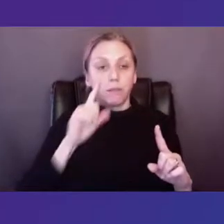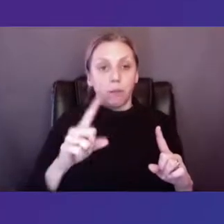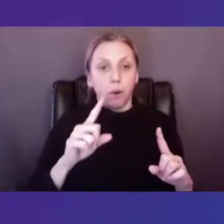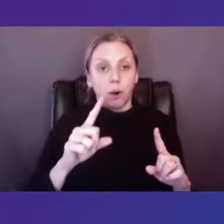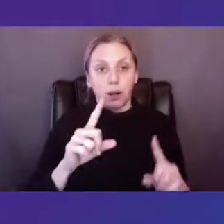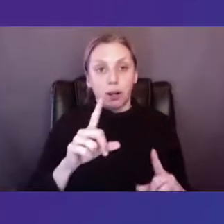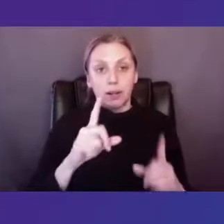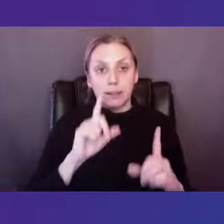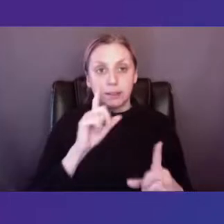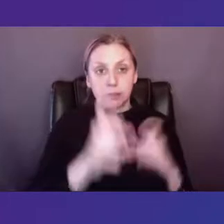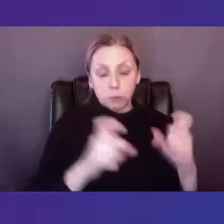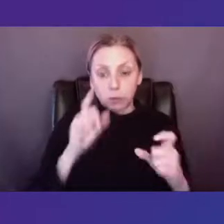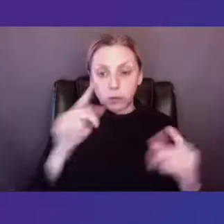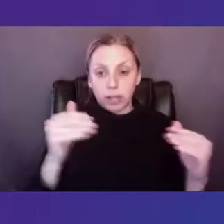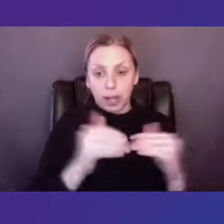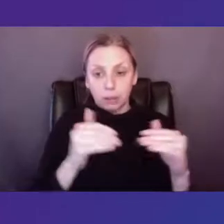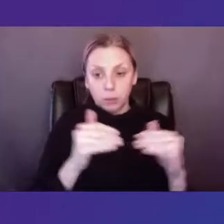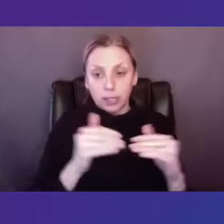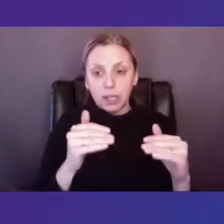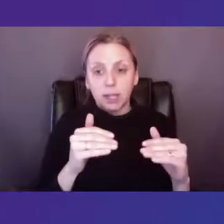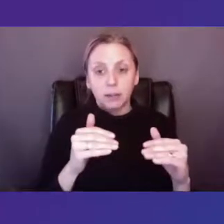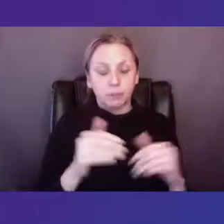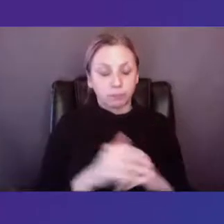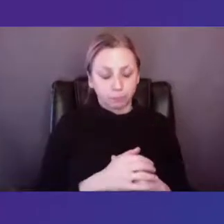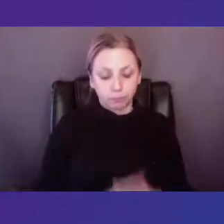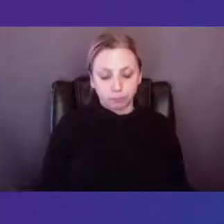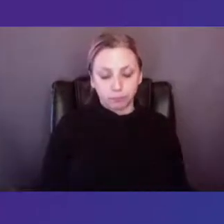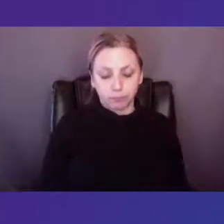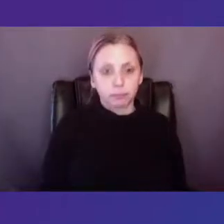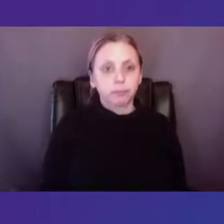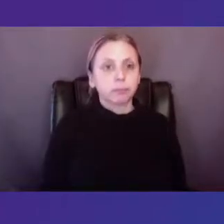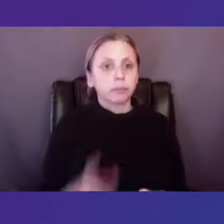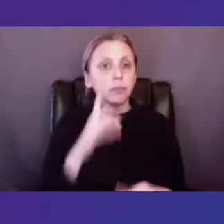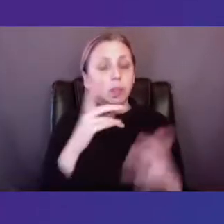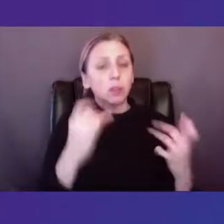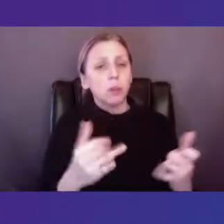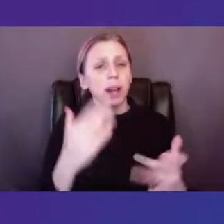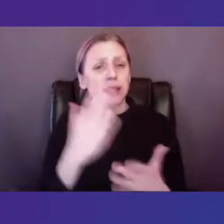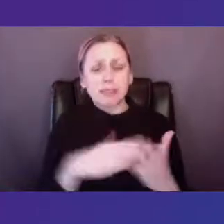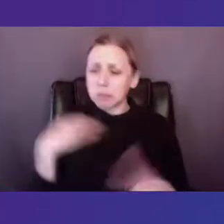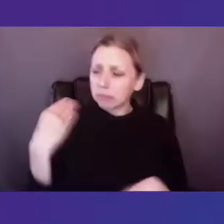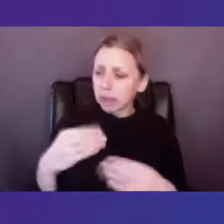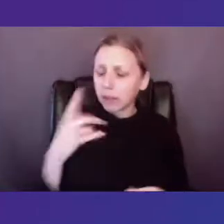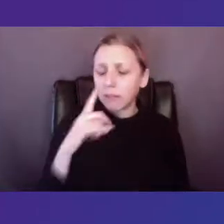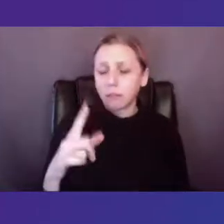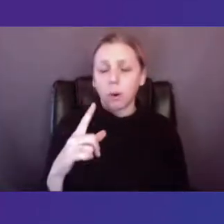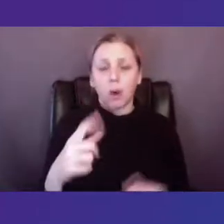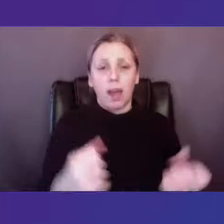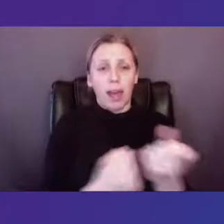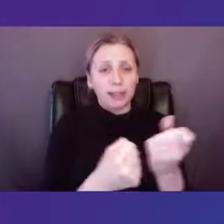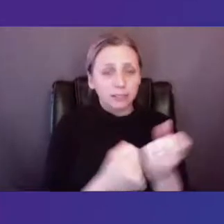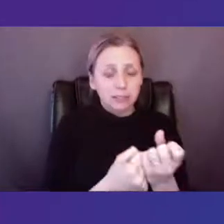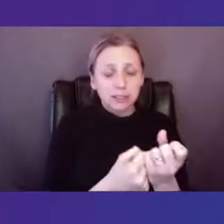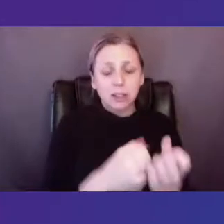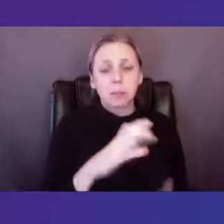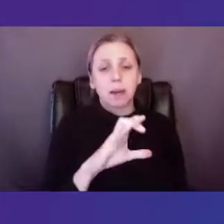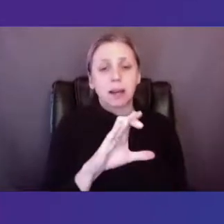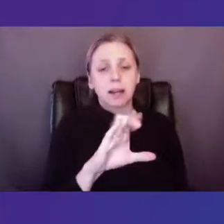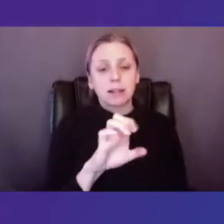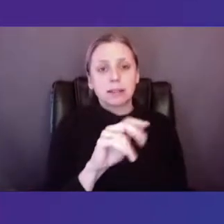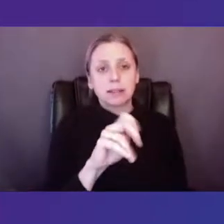distribution in dance. So today, some of the legacies of activism and censorship that we hope to surface,